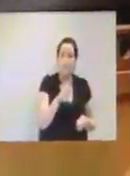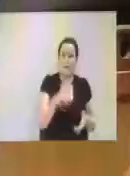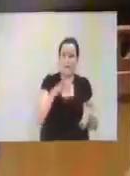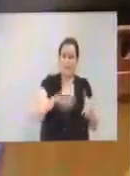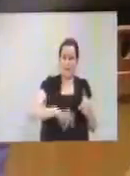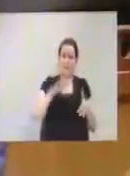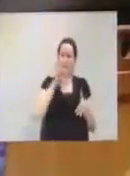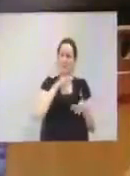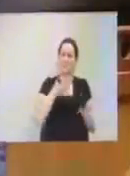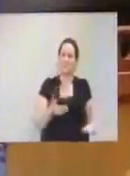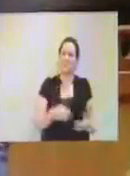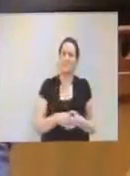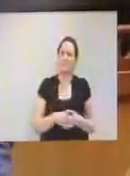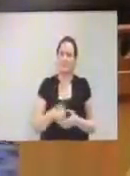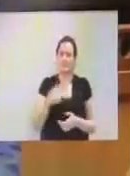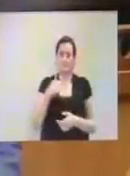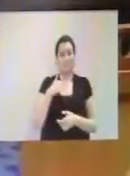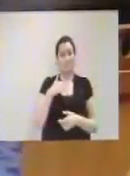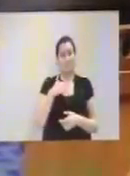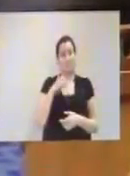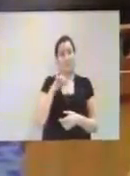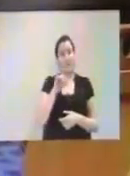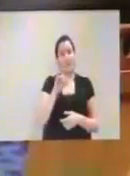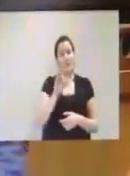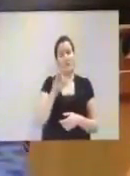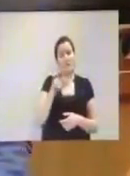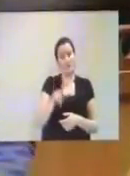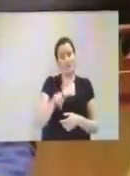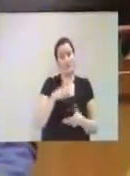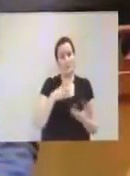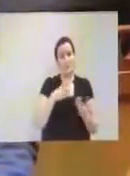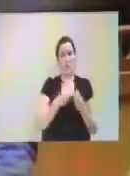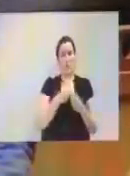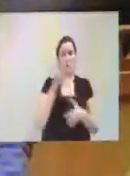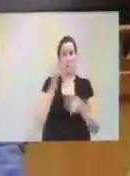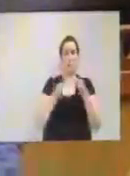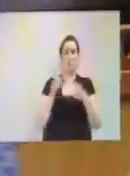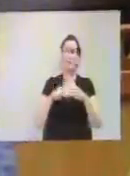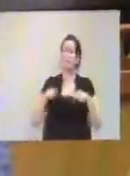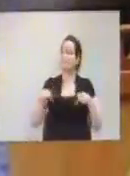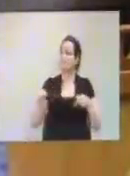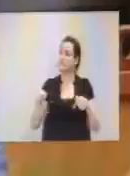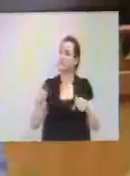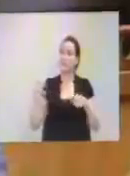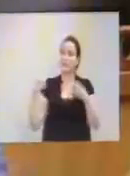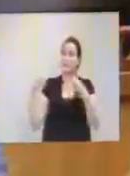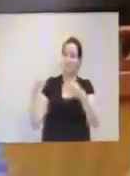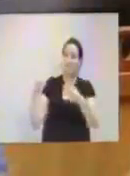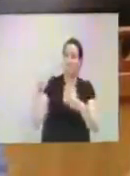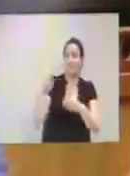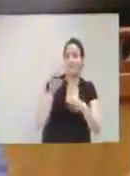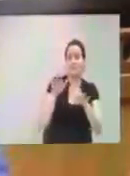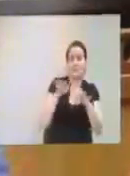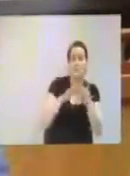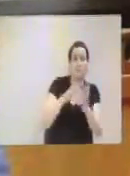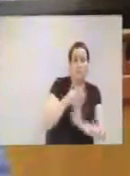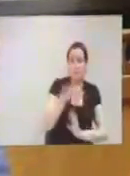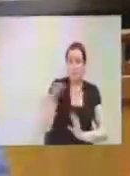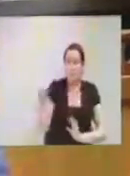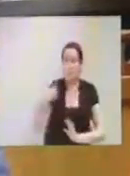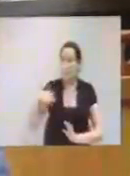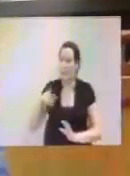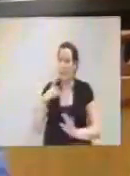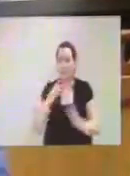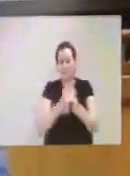the IFP, like all other political parties, and together with the people and business of South Africa, call for the